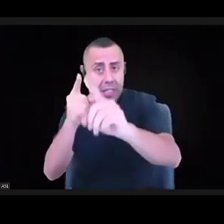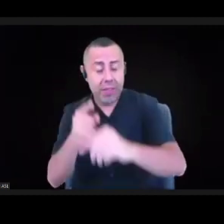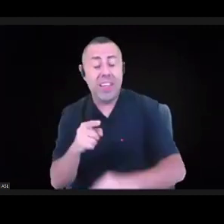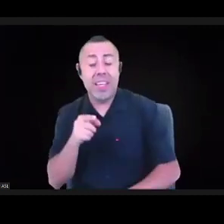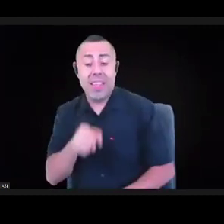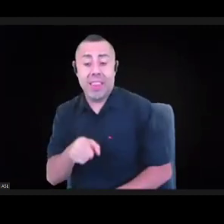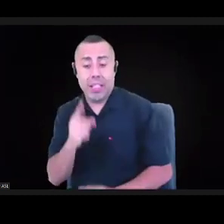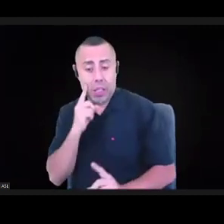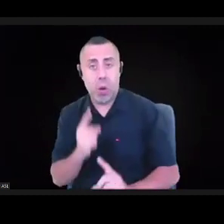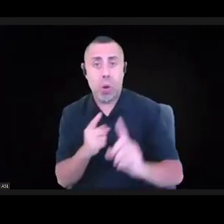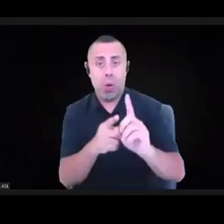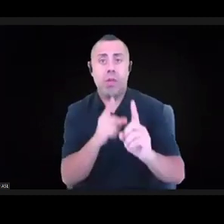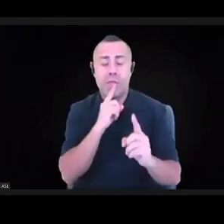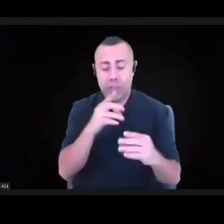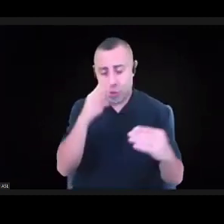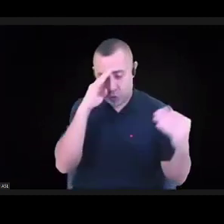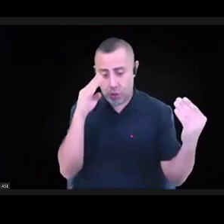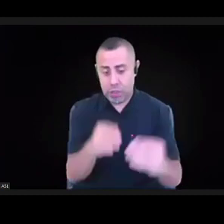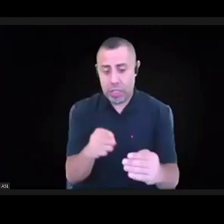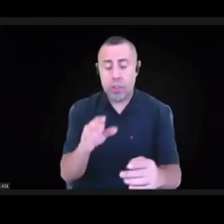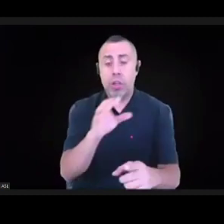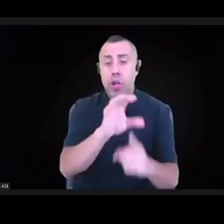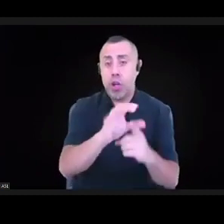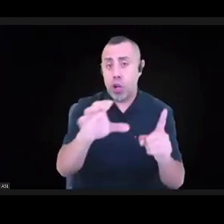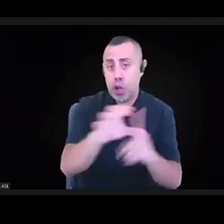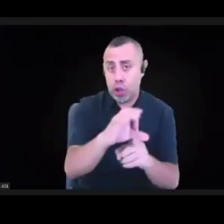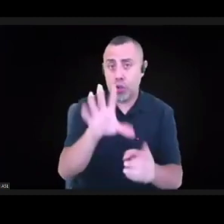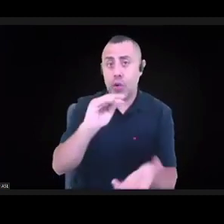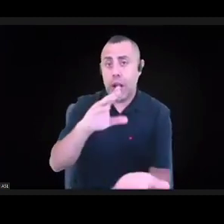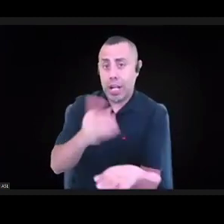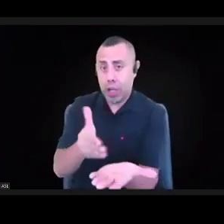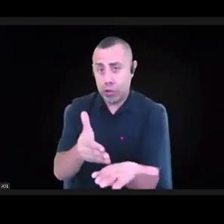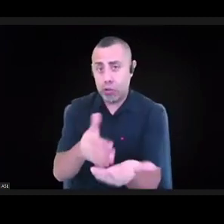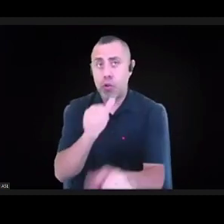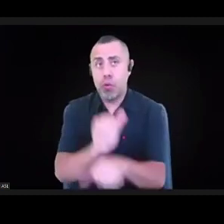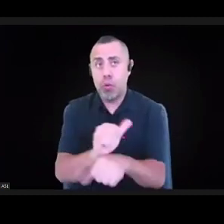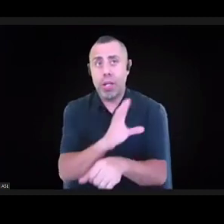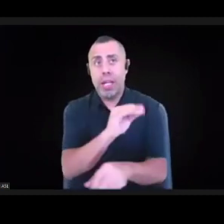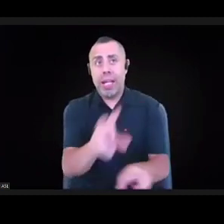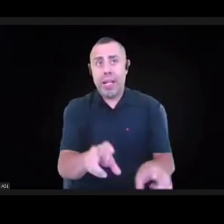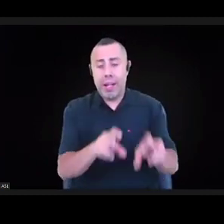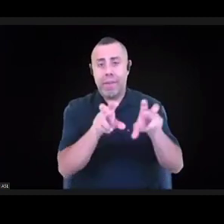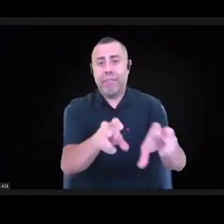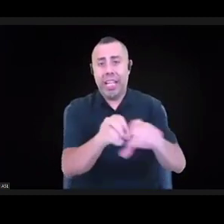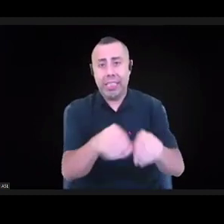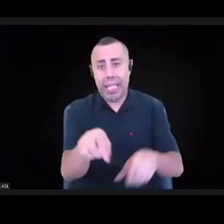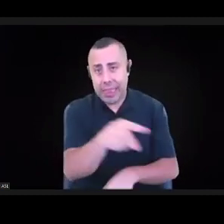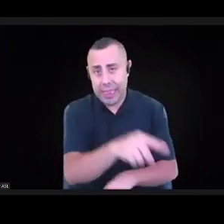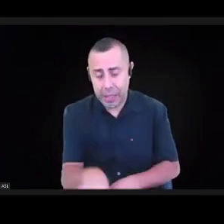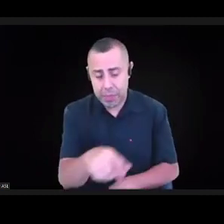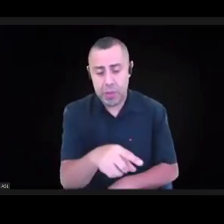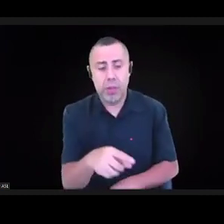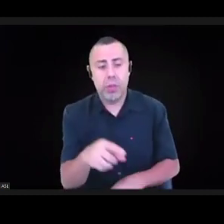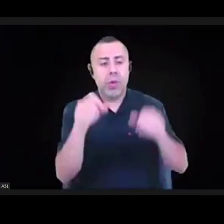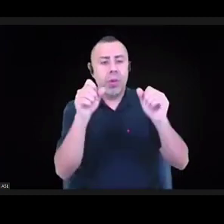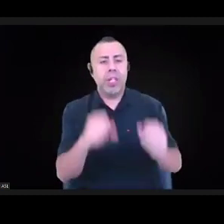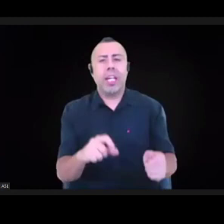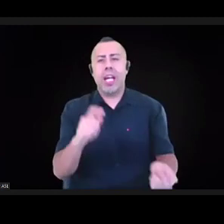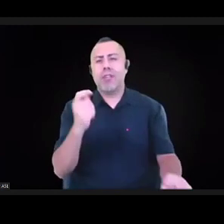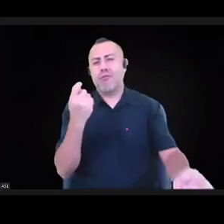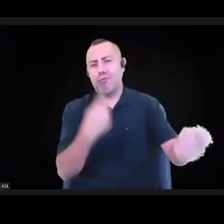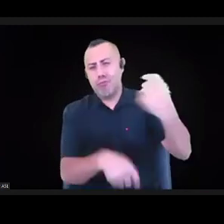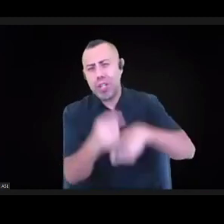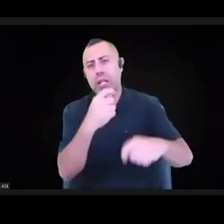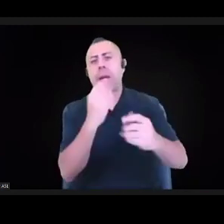both cultural workers and culinary workers, and invest in them to reimagine some of these systems going